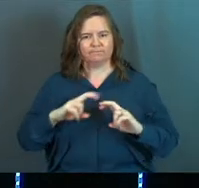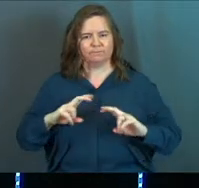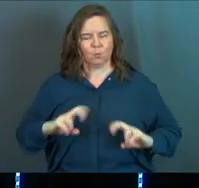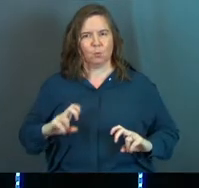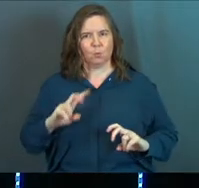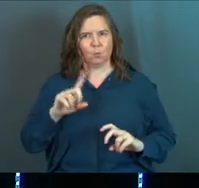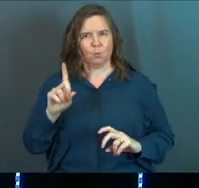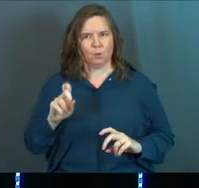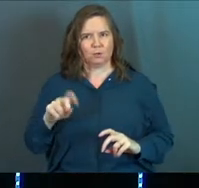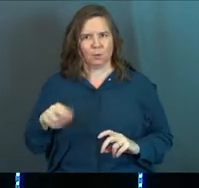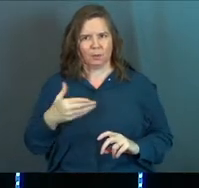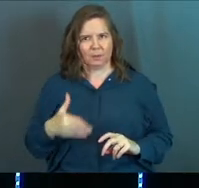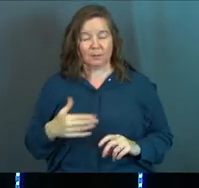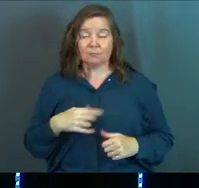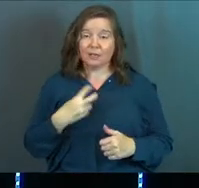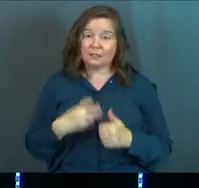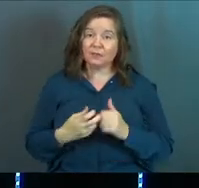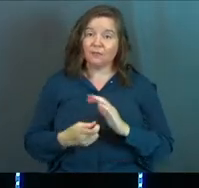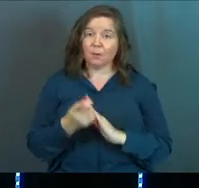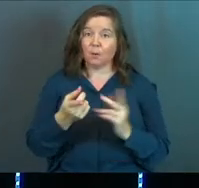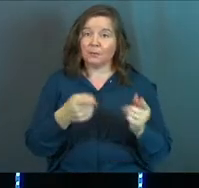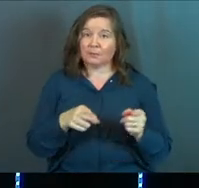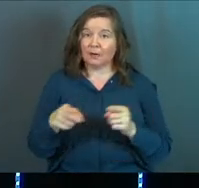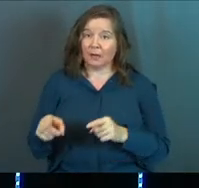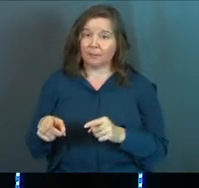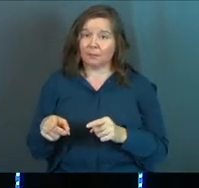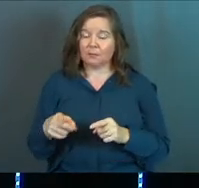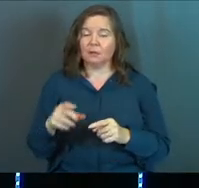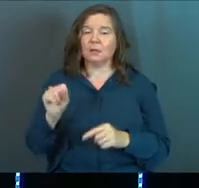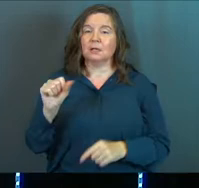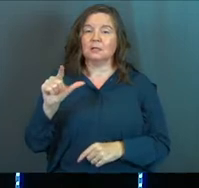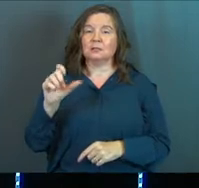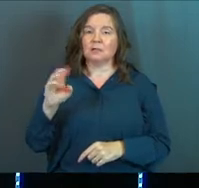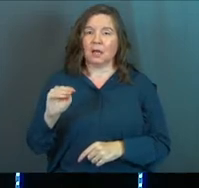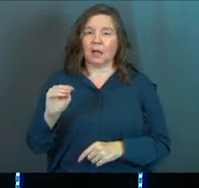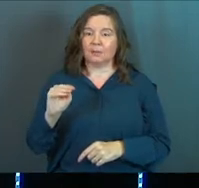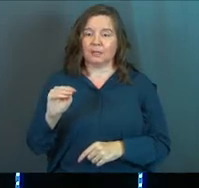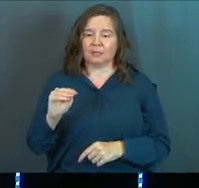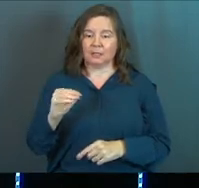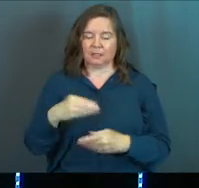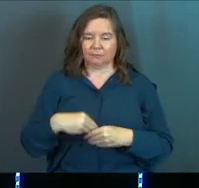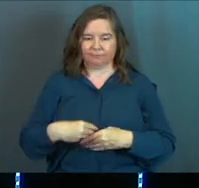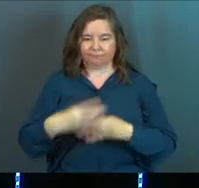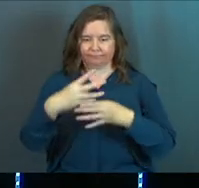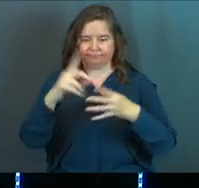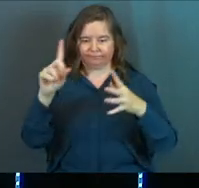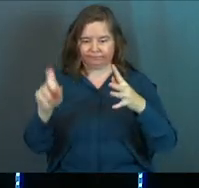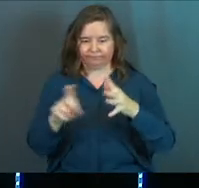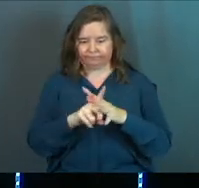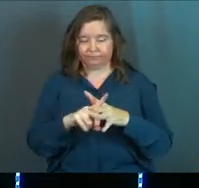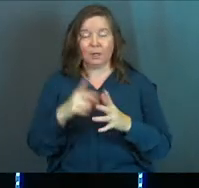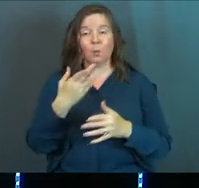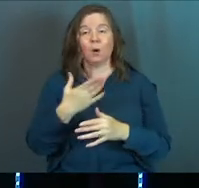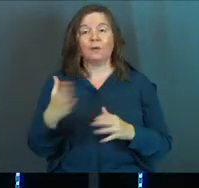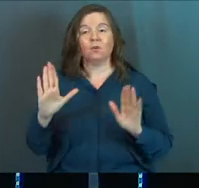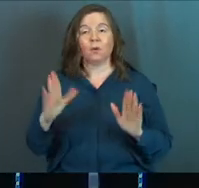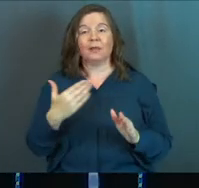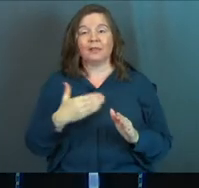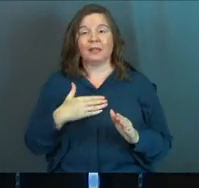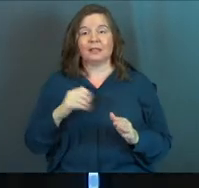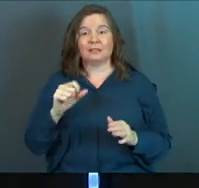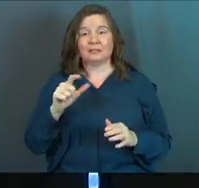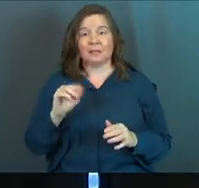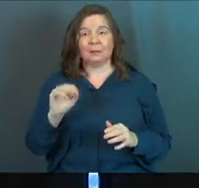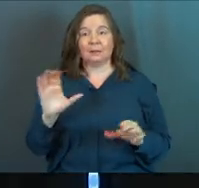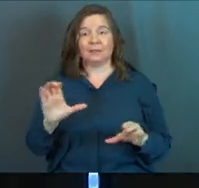those things. And difficult moments have happened. And Solomon's drawing all this out. This is one of the great things that Solomon does in the book of